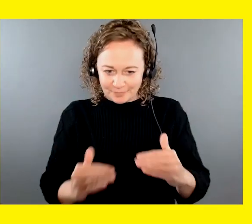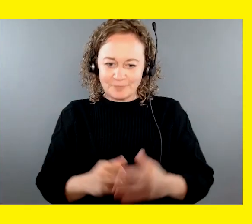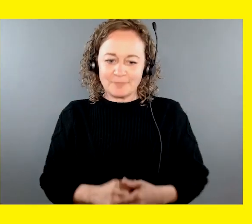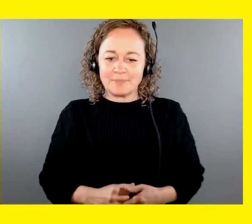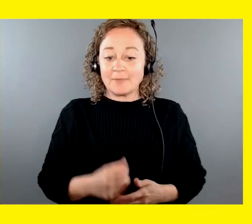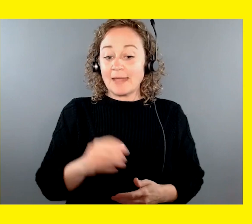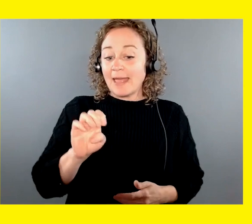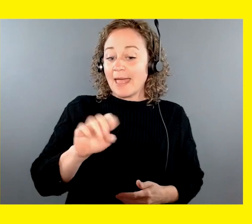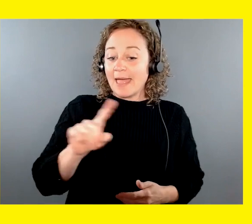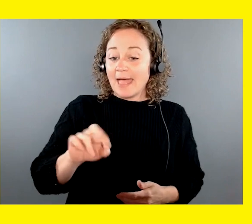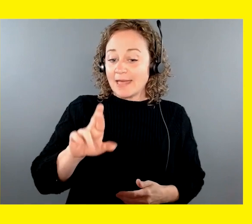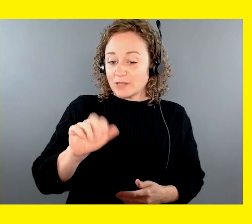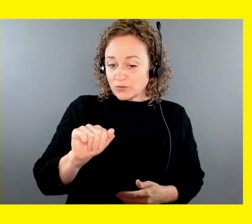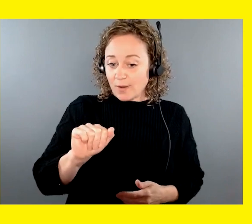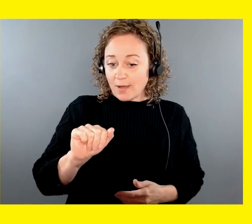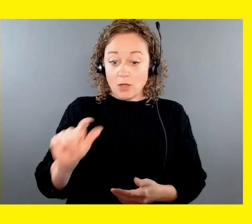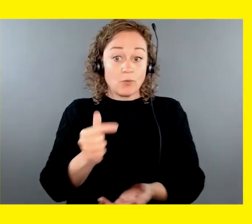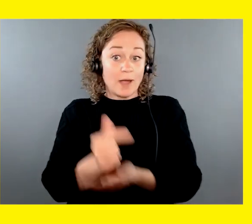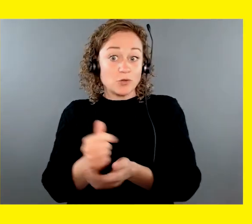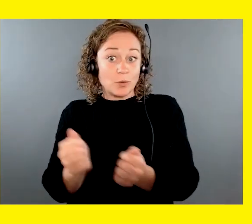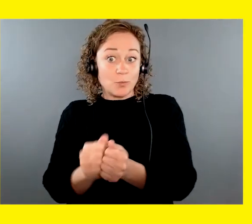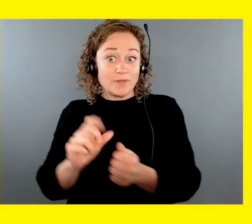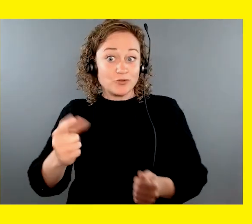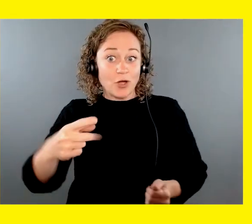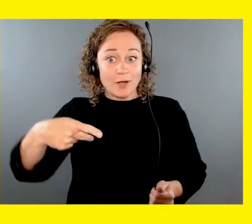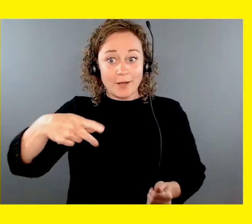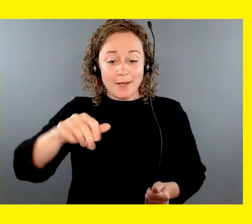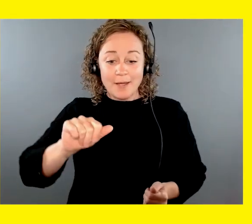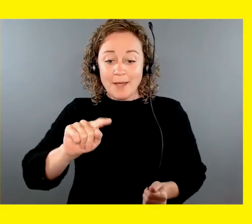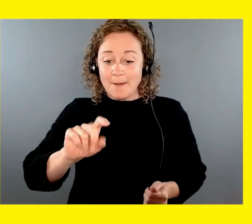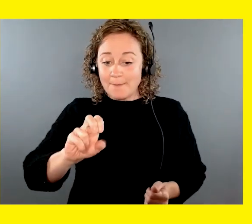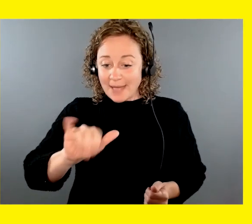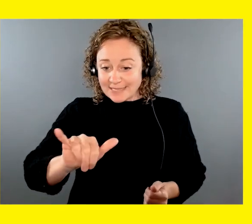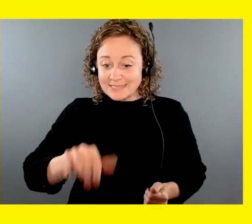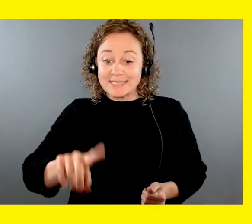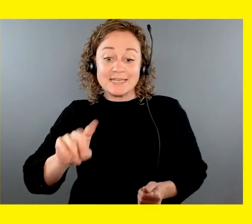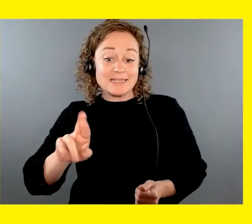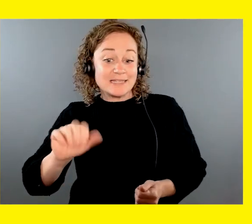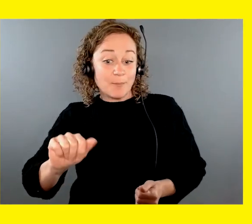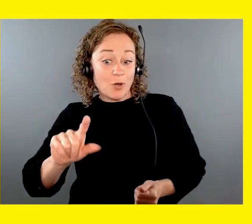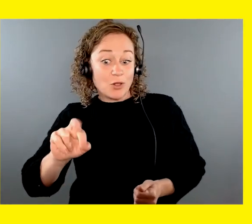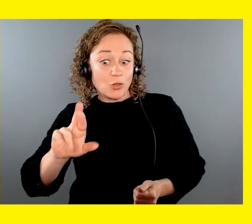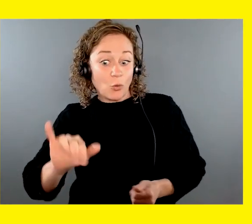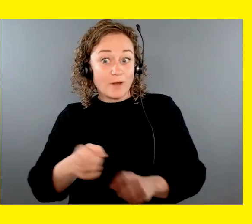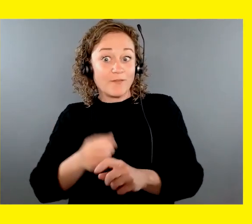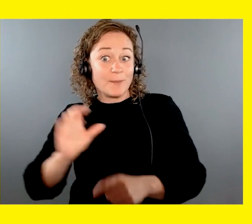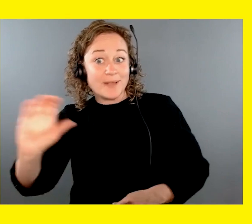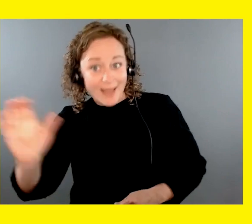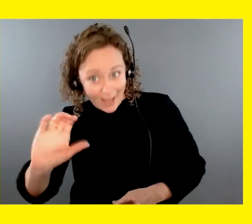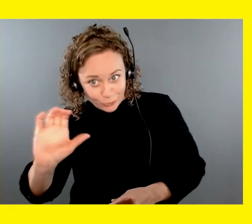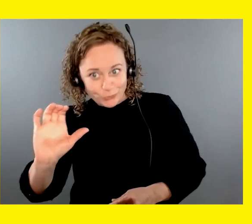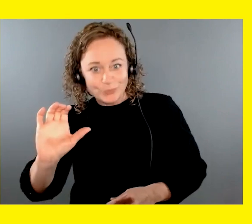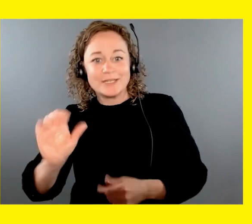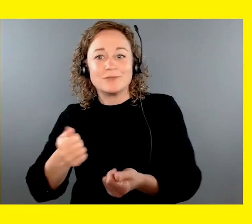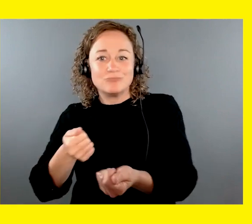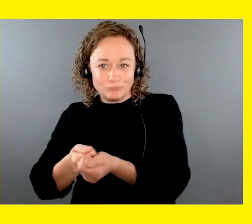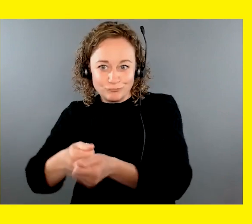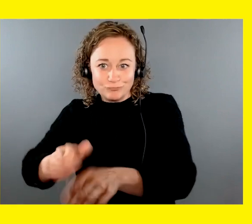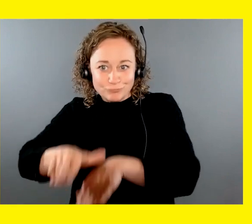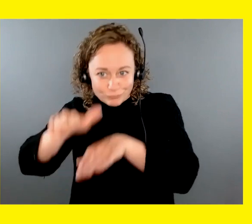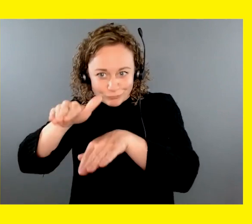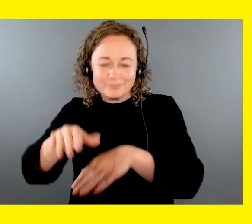Ezra Johnson is graduating with Patsy, who was raised by Deborah Williamson and Lori Coyle in Calgary. Congratulations, Ezra and Patsy.